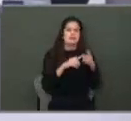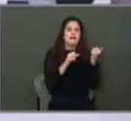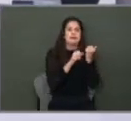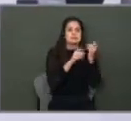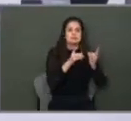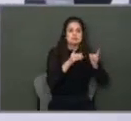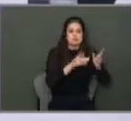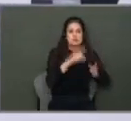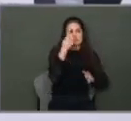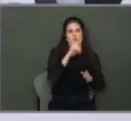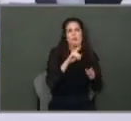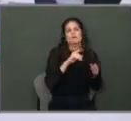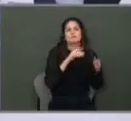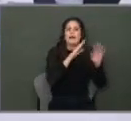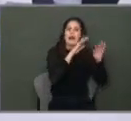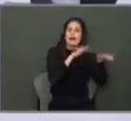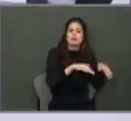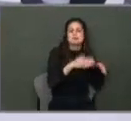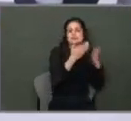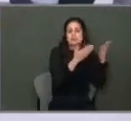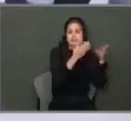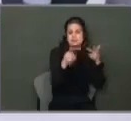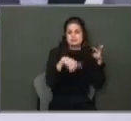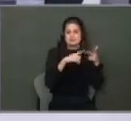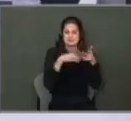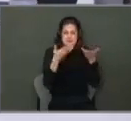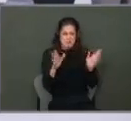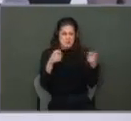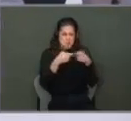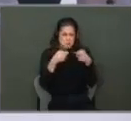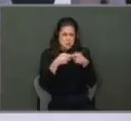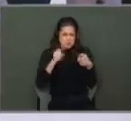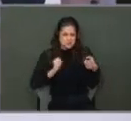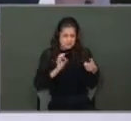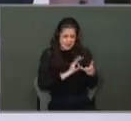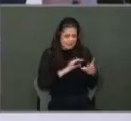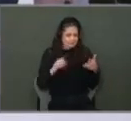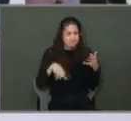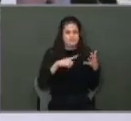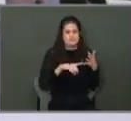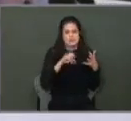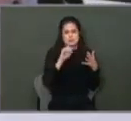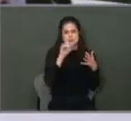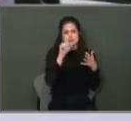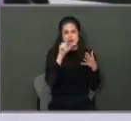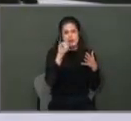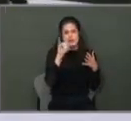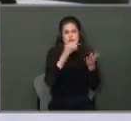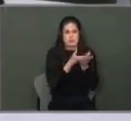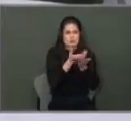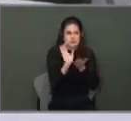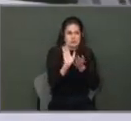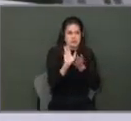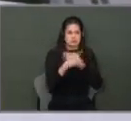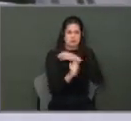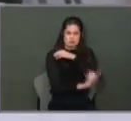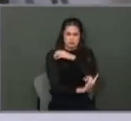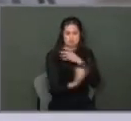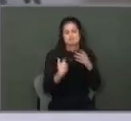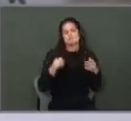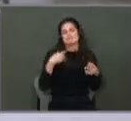director from housing, neighborhood and services. We've got our public utility staff. We've got our solid waste executive leadership, the parks director,